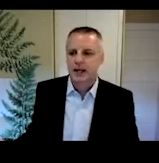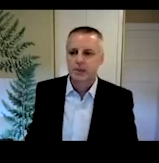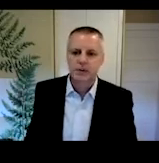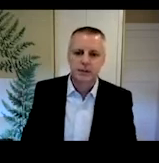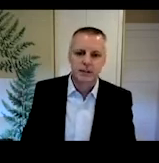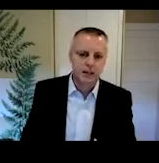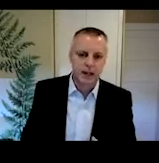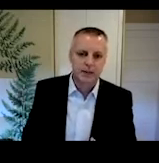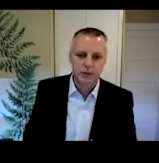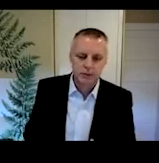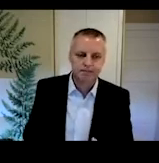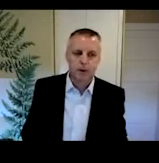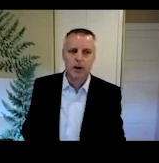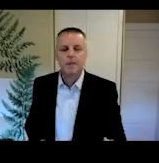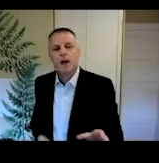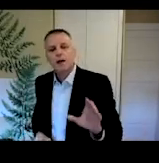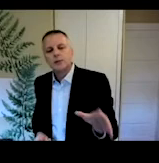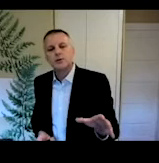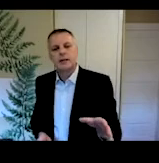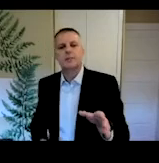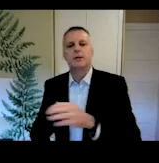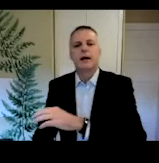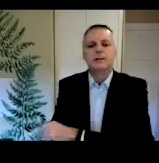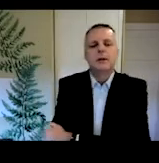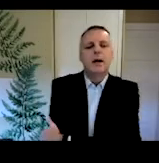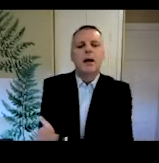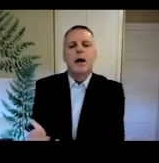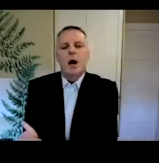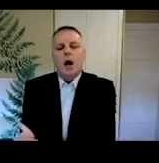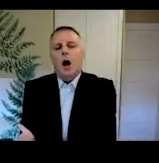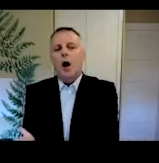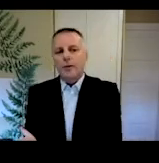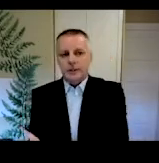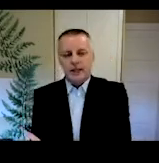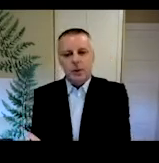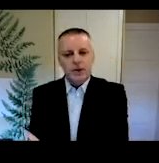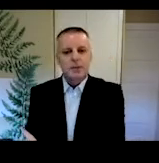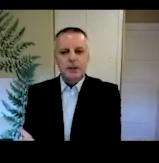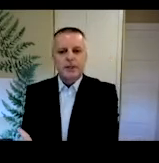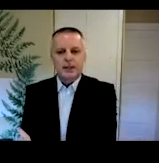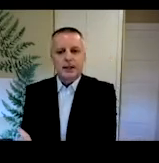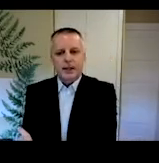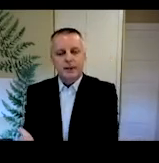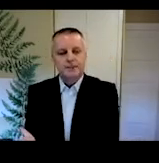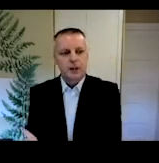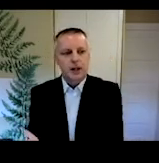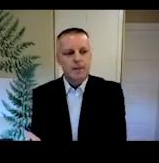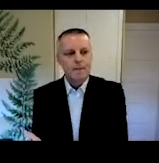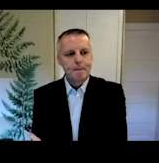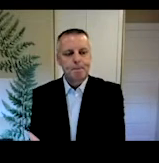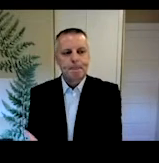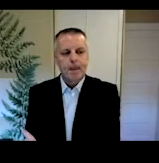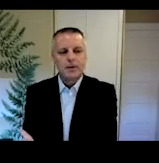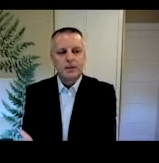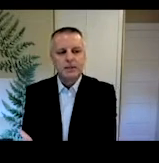listening tasks, post-listening tasks. Okay. So those are textbook texts. On those texts, what do the speakers sound like? Okay.